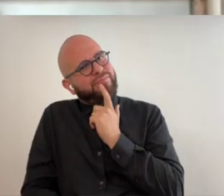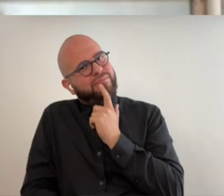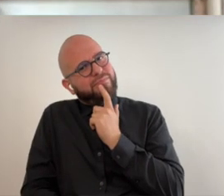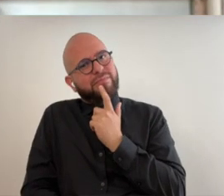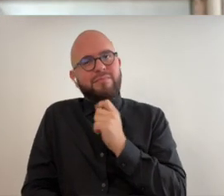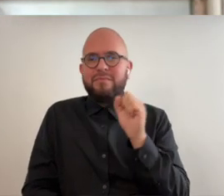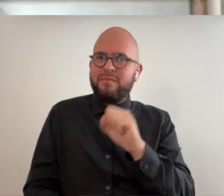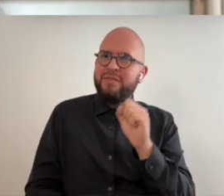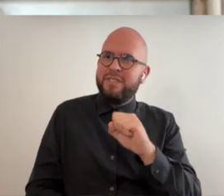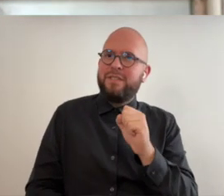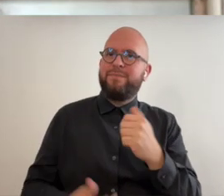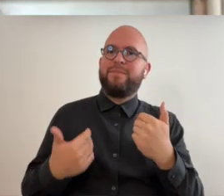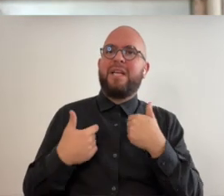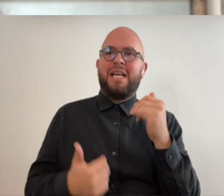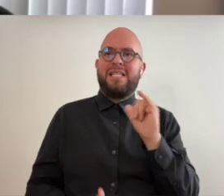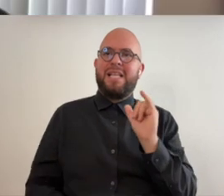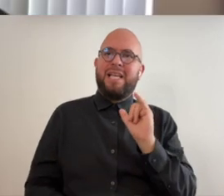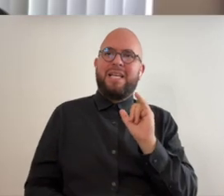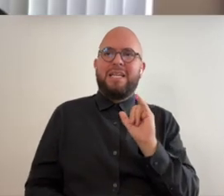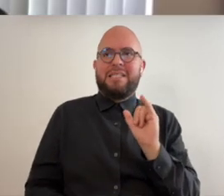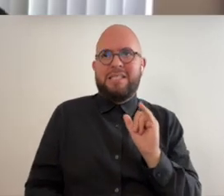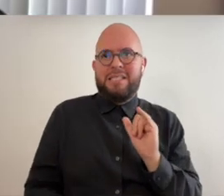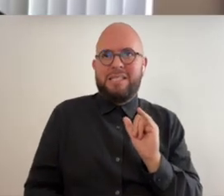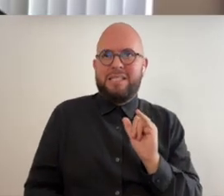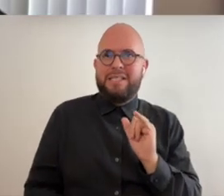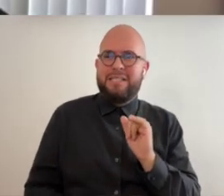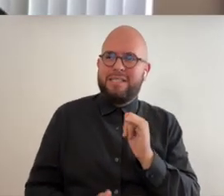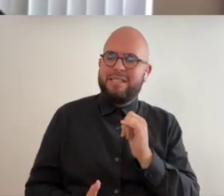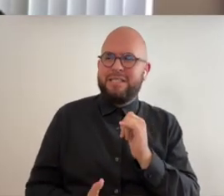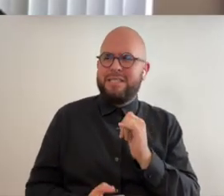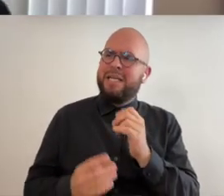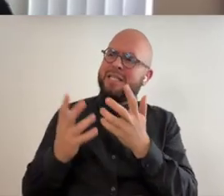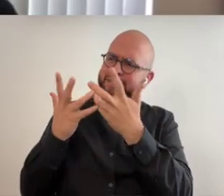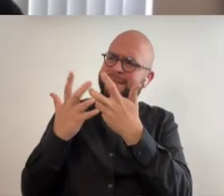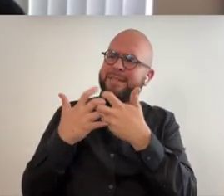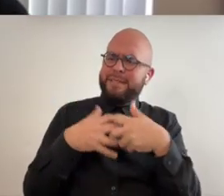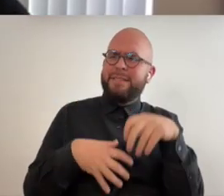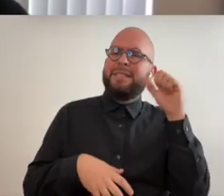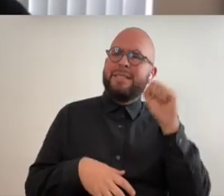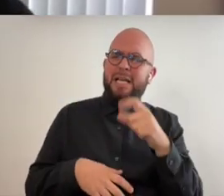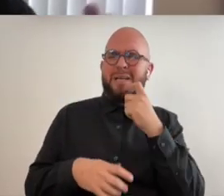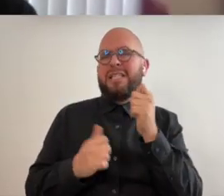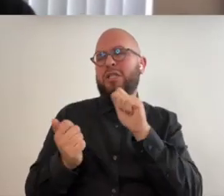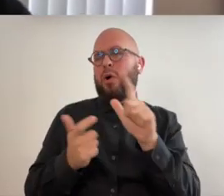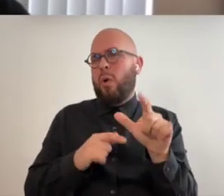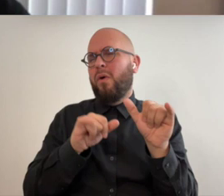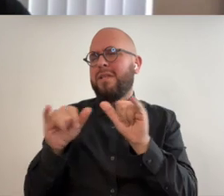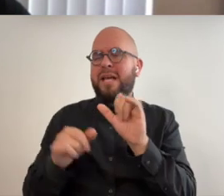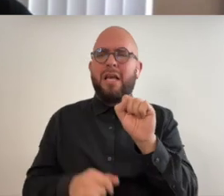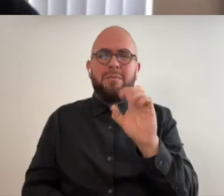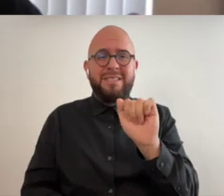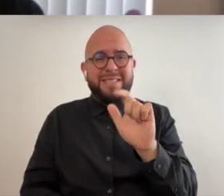has a certain it has a certain cohesiveness to it because it's all based on the same scales and the same